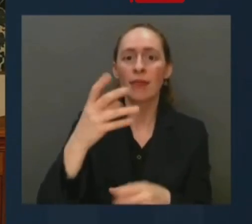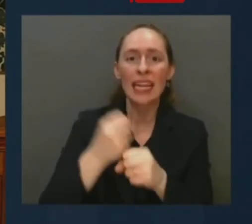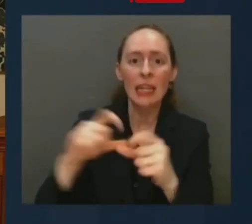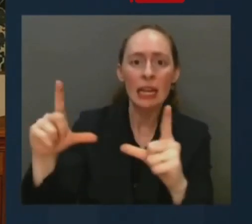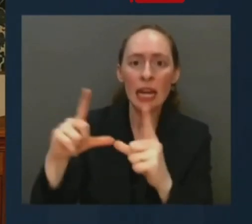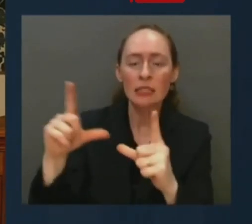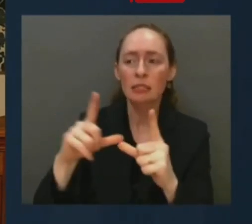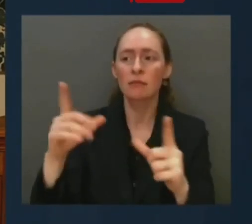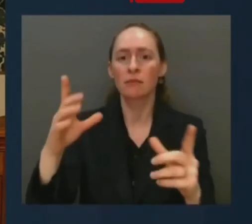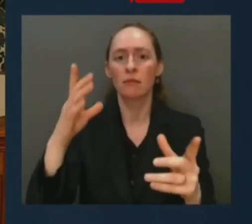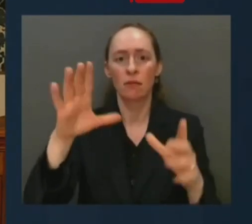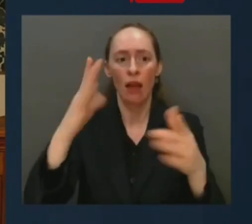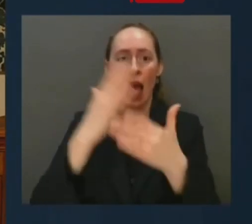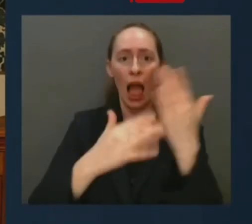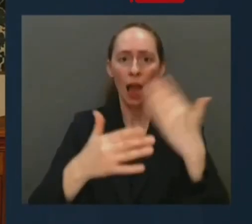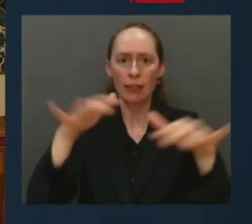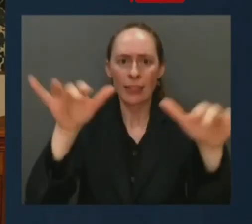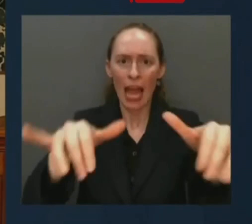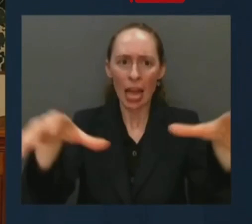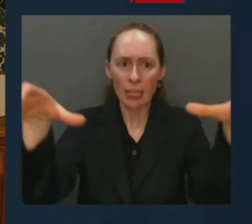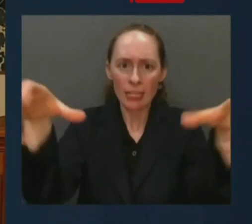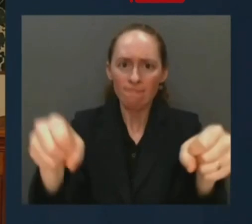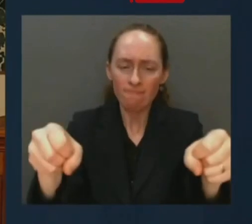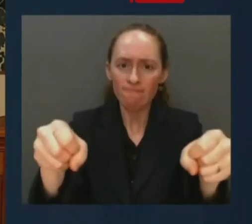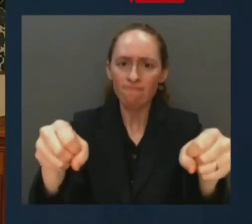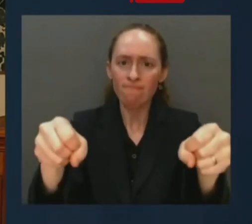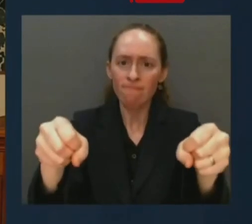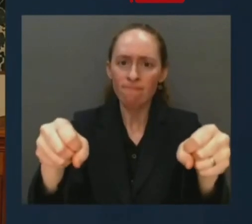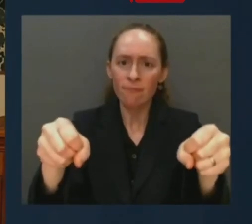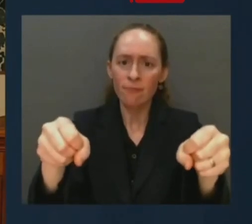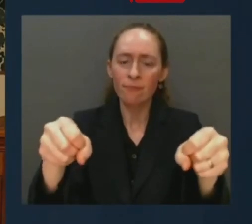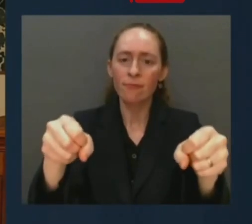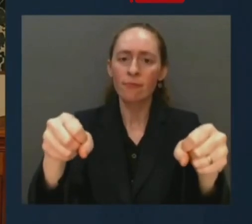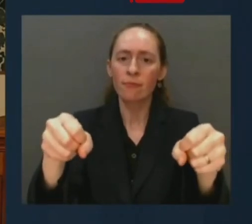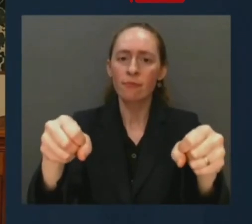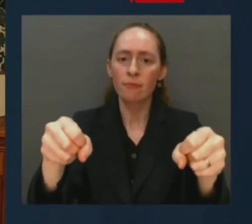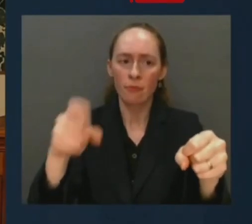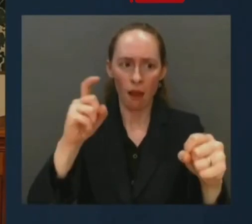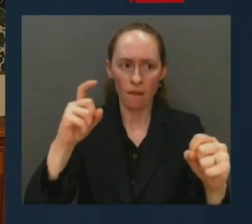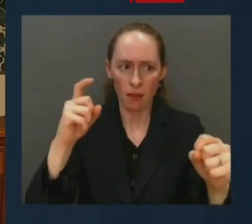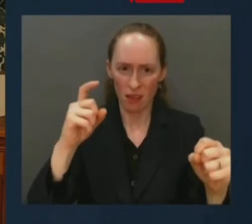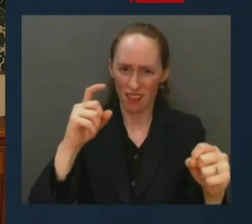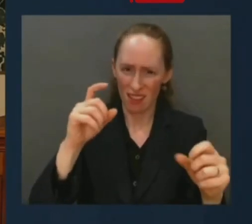Imagine having to worry like that every single time your kid got in a car.